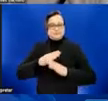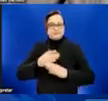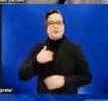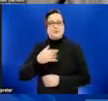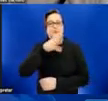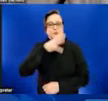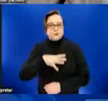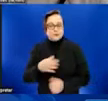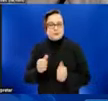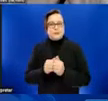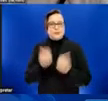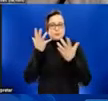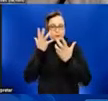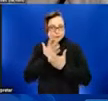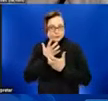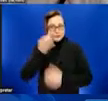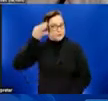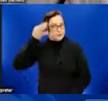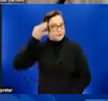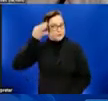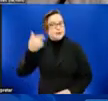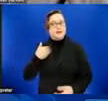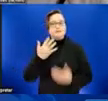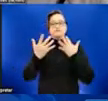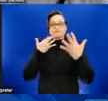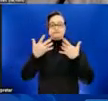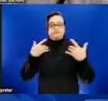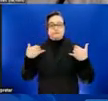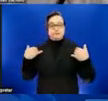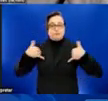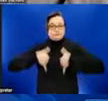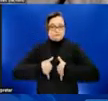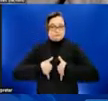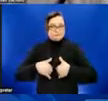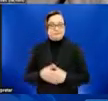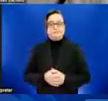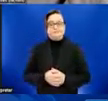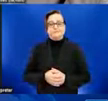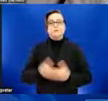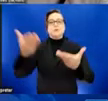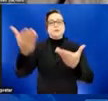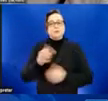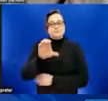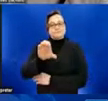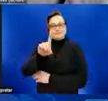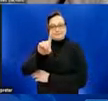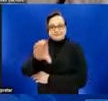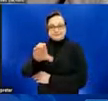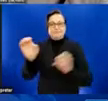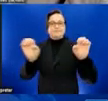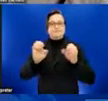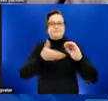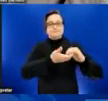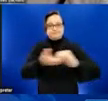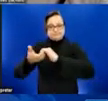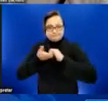red shirt. I'd like to welcome you to today's CDC Emergency Partners Information Connection, or